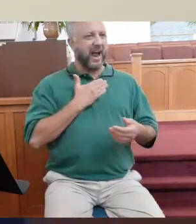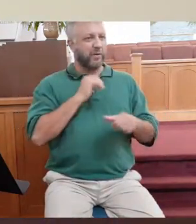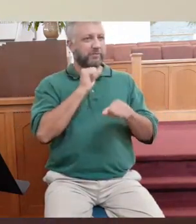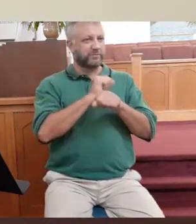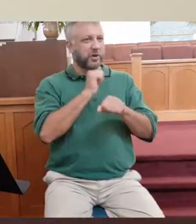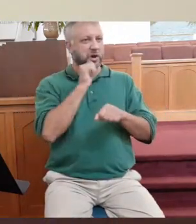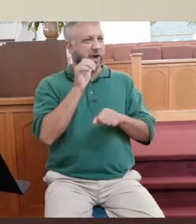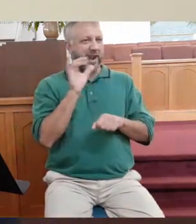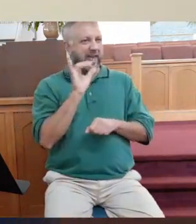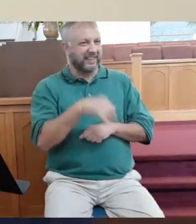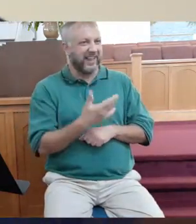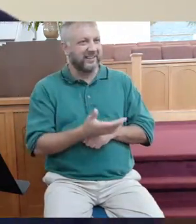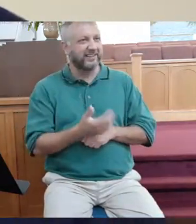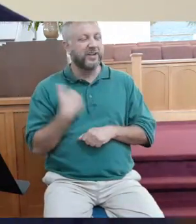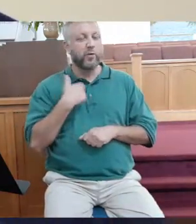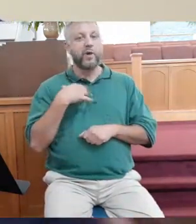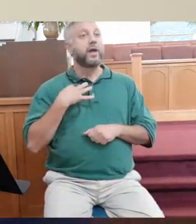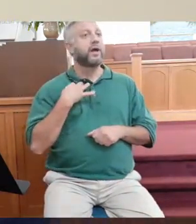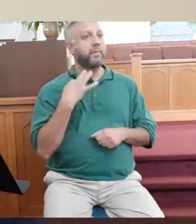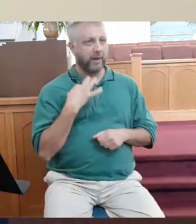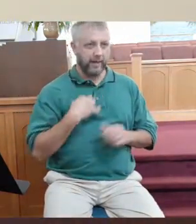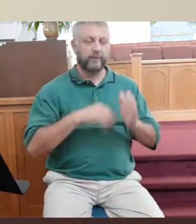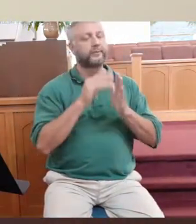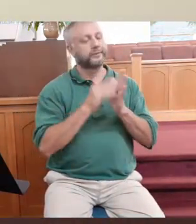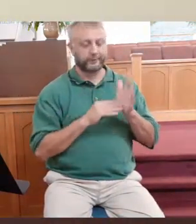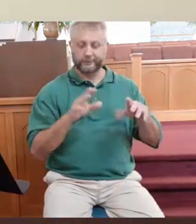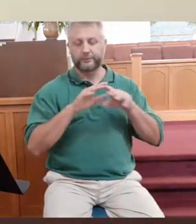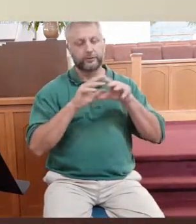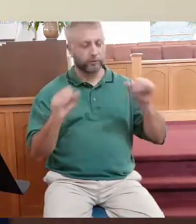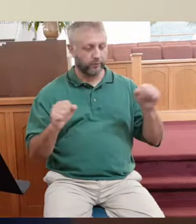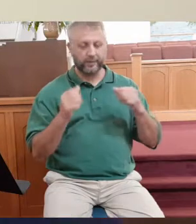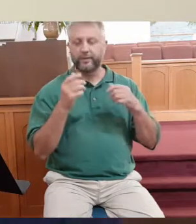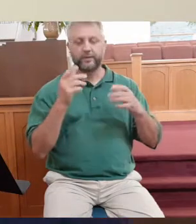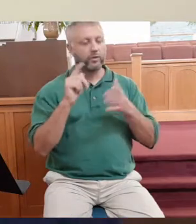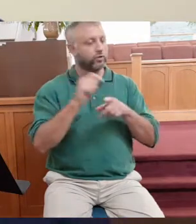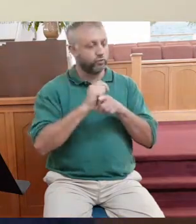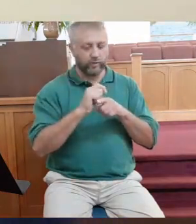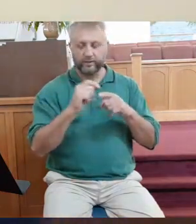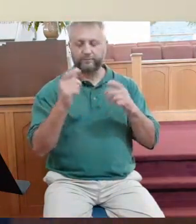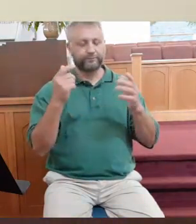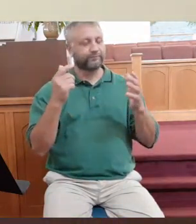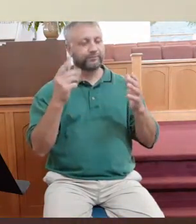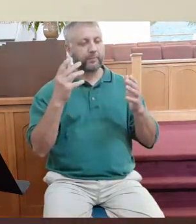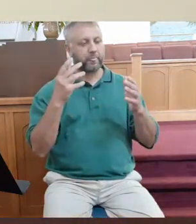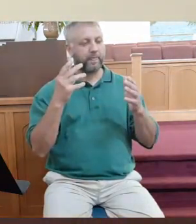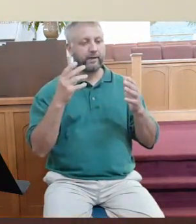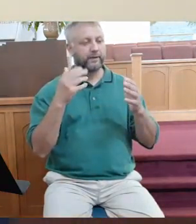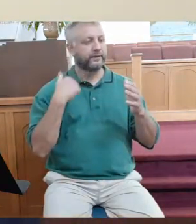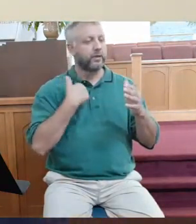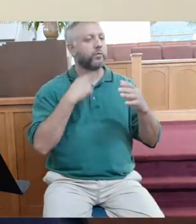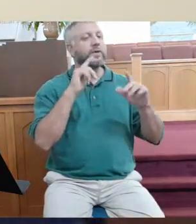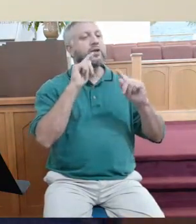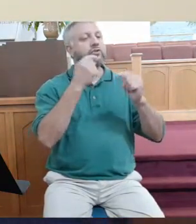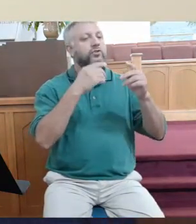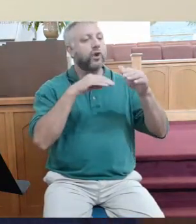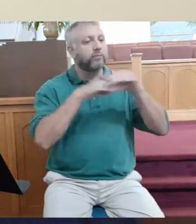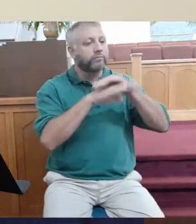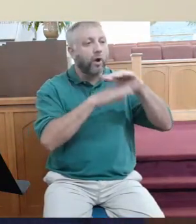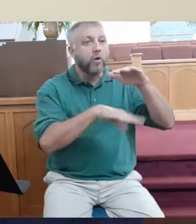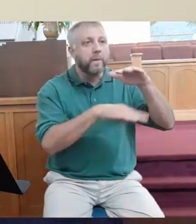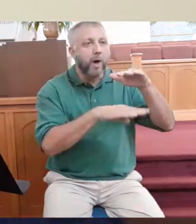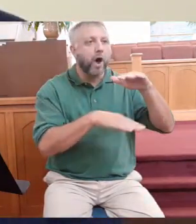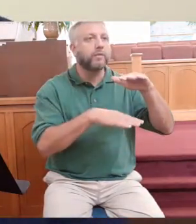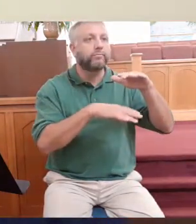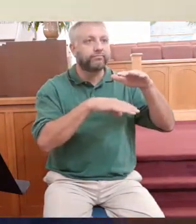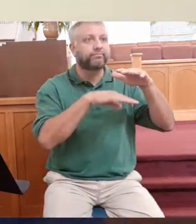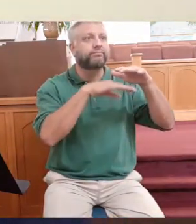force works. What do we do? We apply. We get the proper degrees or the proper training. We apply or we get a lower level entry. We work our way